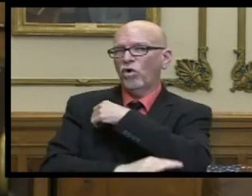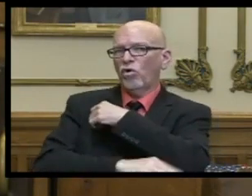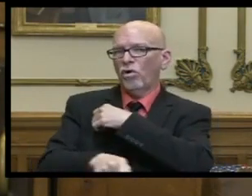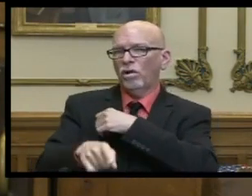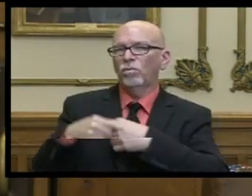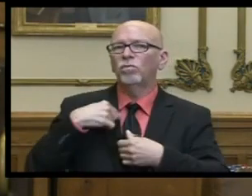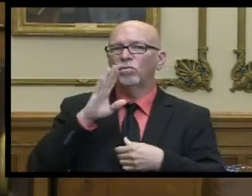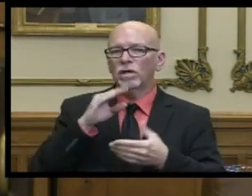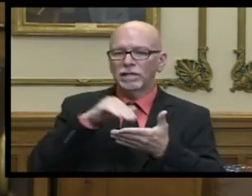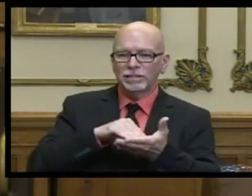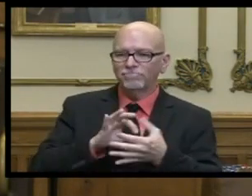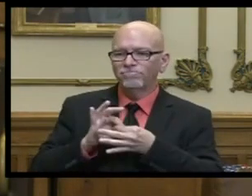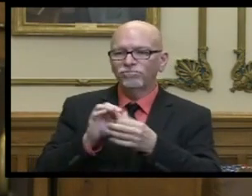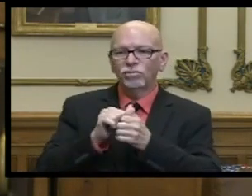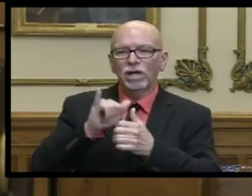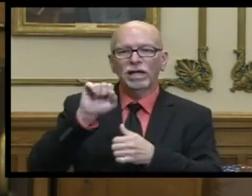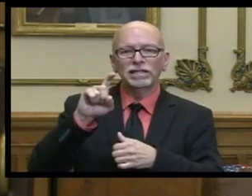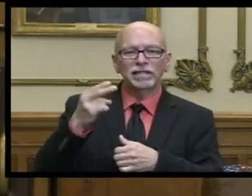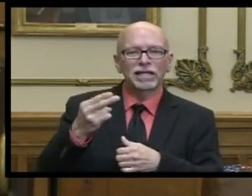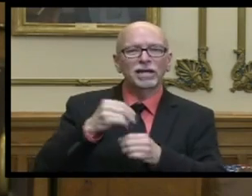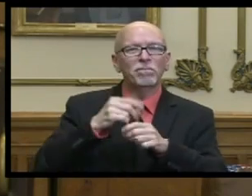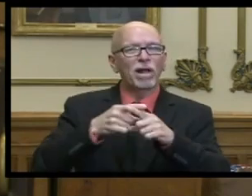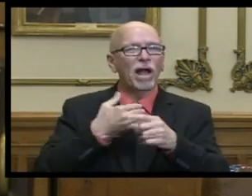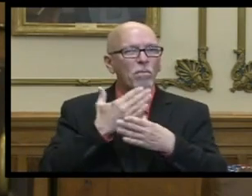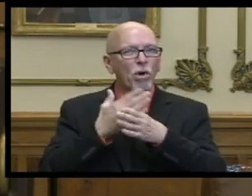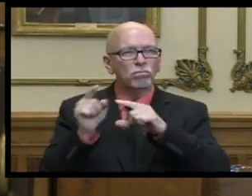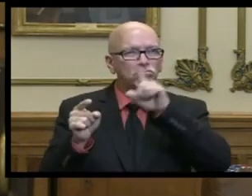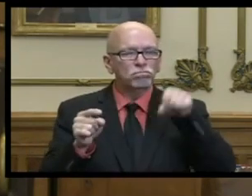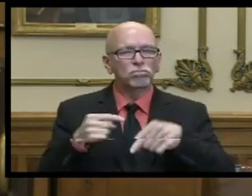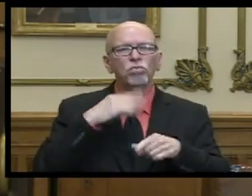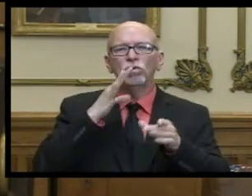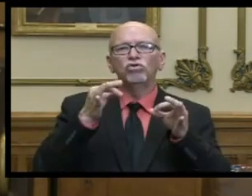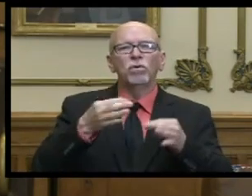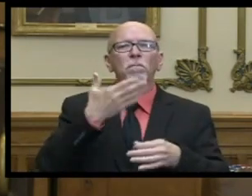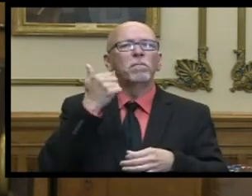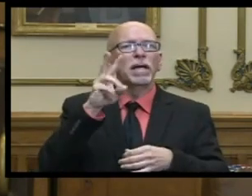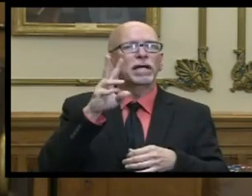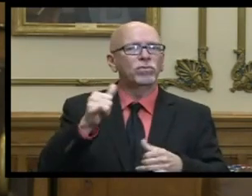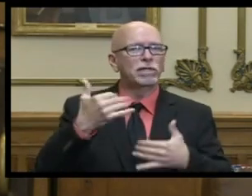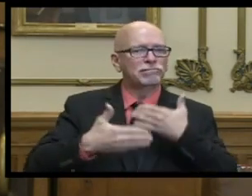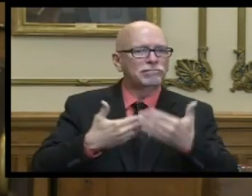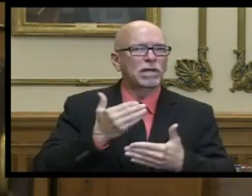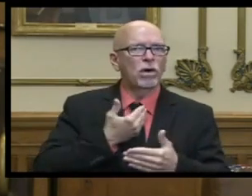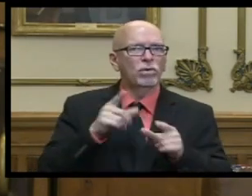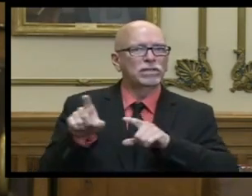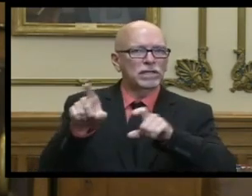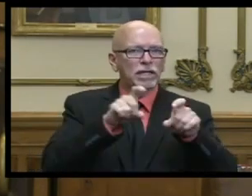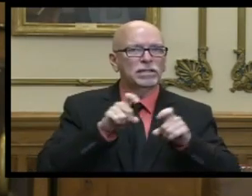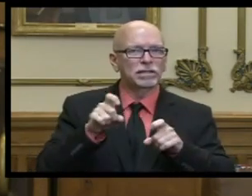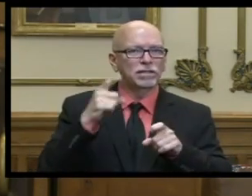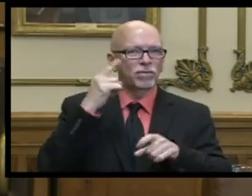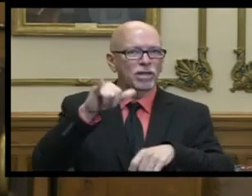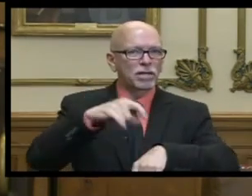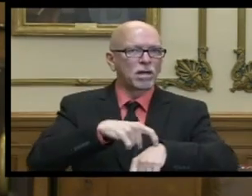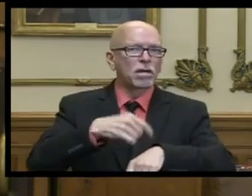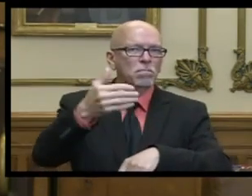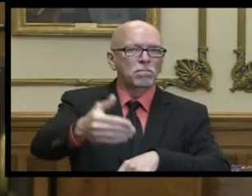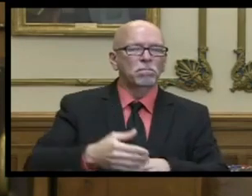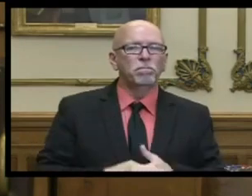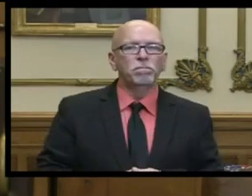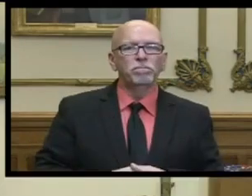regroup with isdh and the partner teams to determine the best way to optimize our testing effort at that time